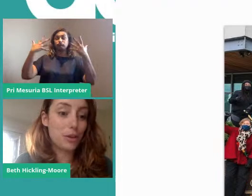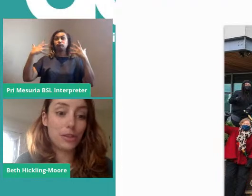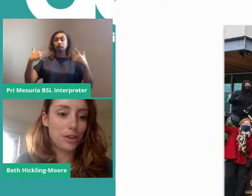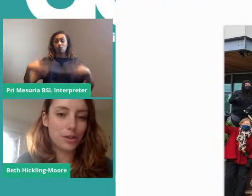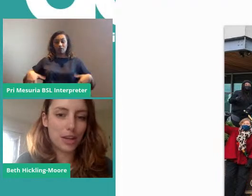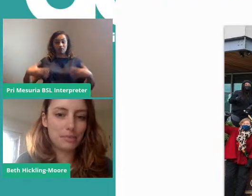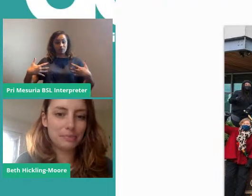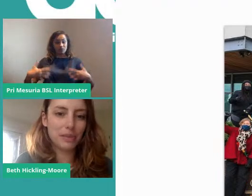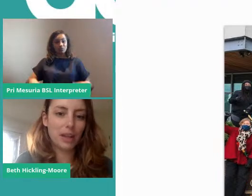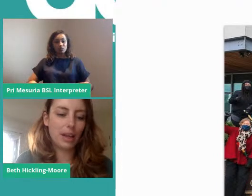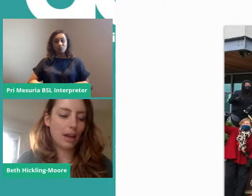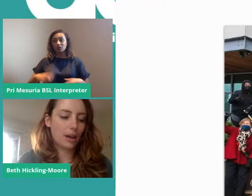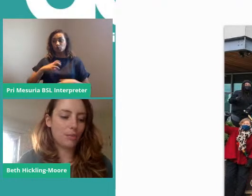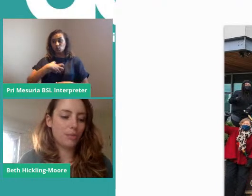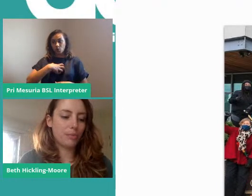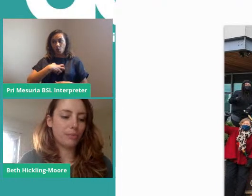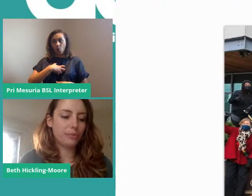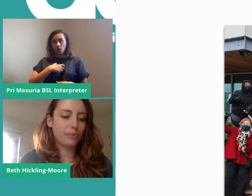the union.